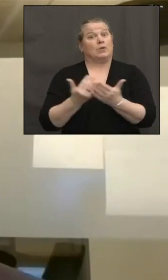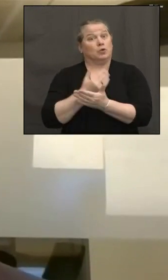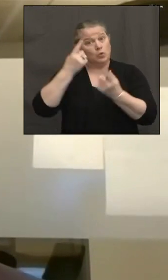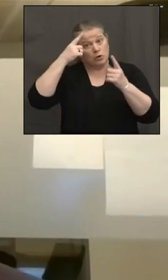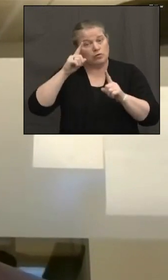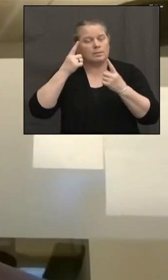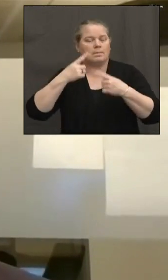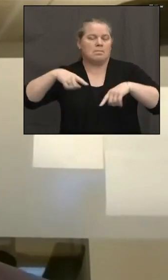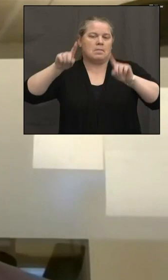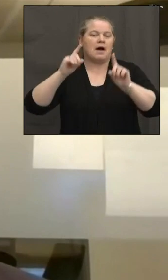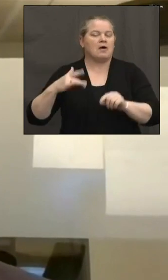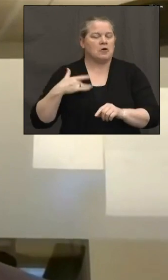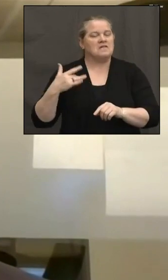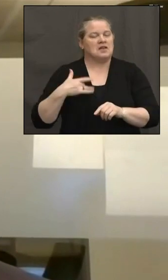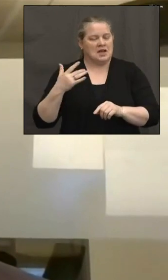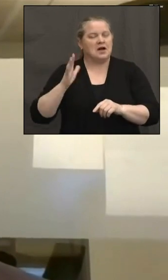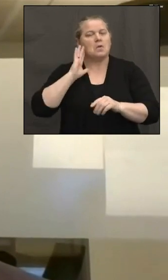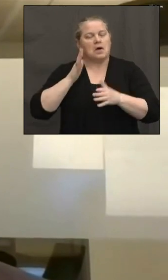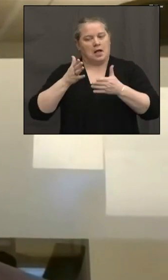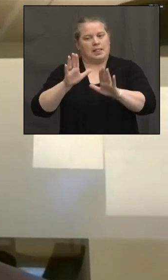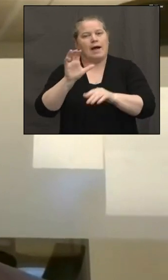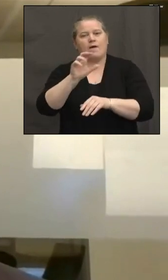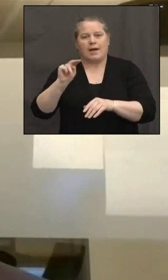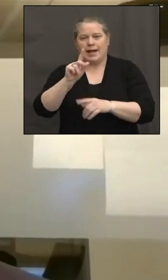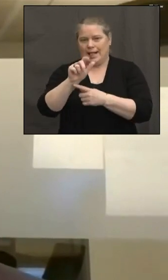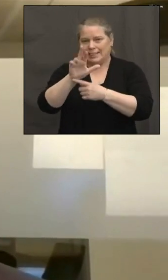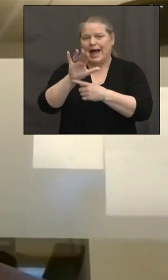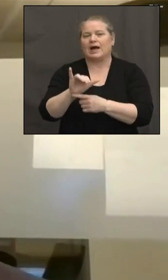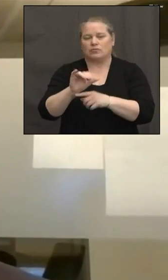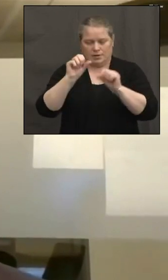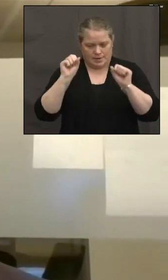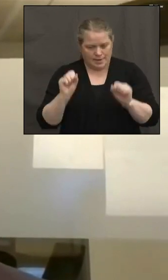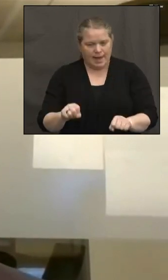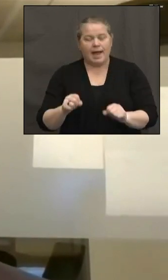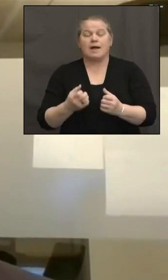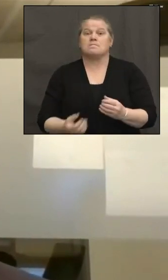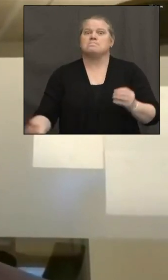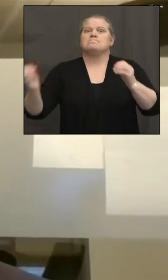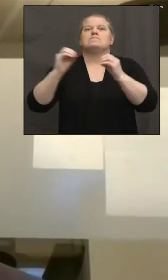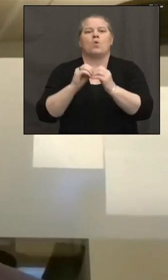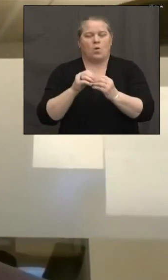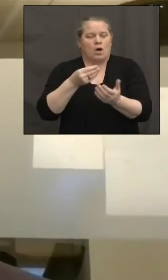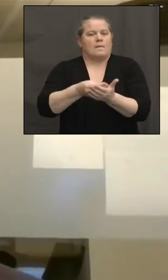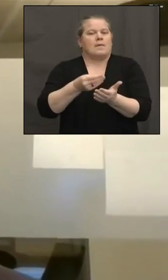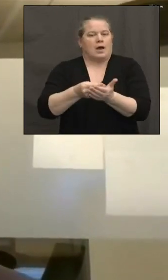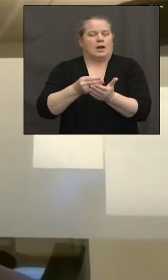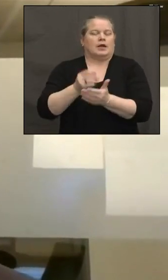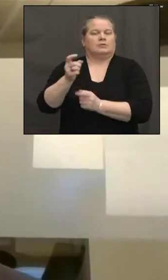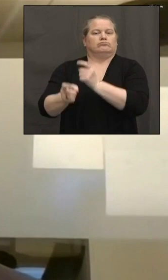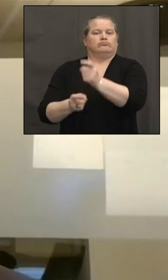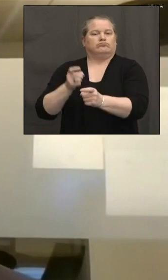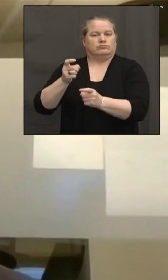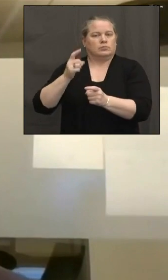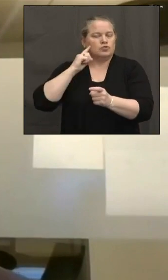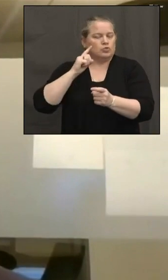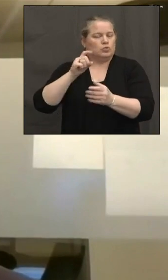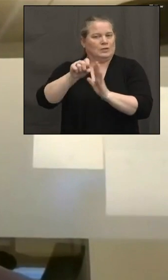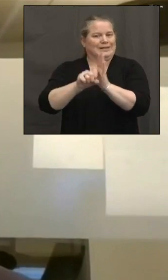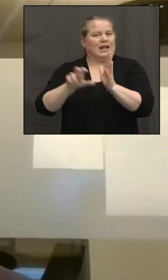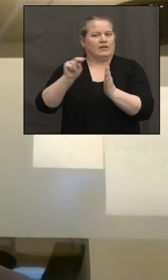really think that this is going to enable Connecticut Lottery to significantly grow our contributions to the state.